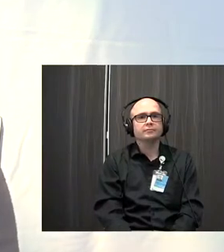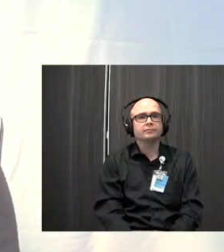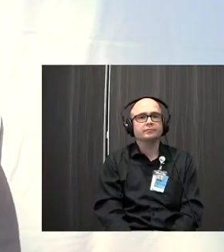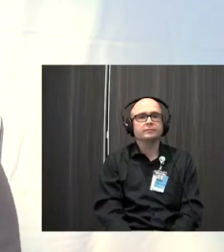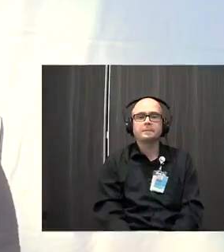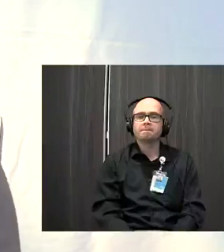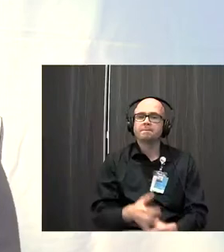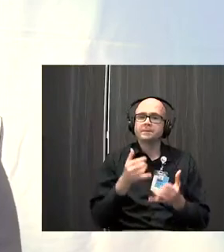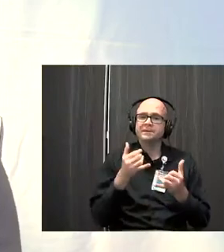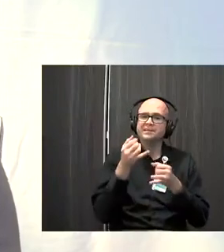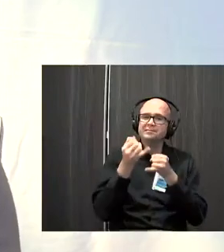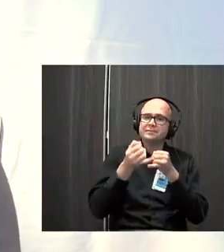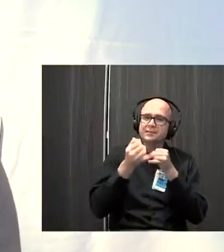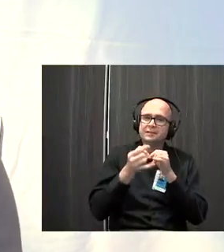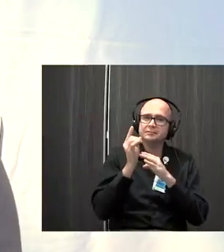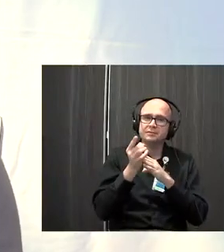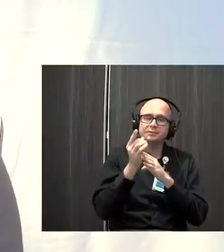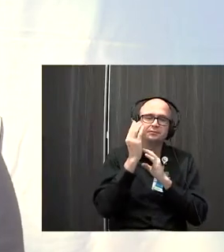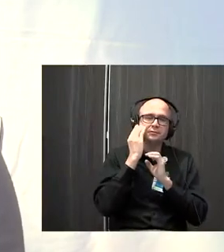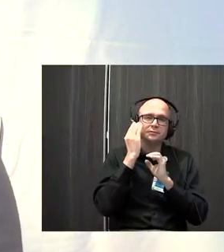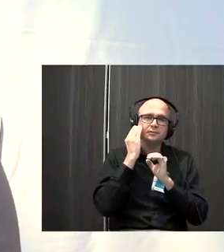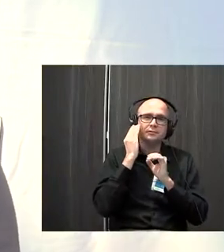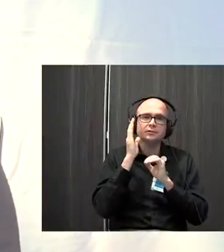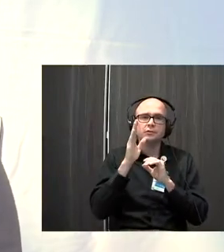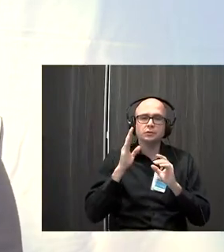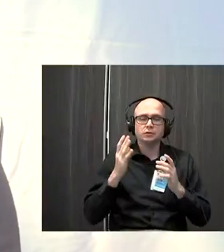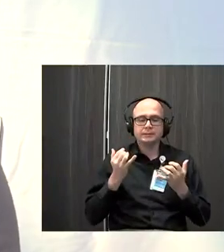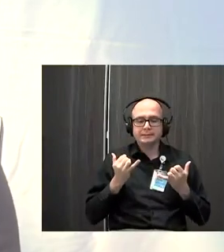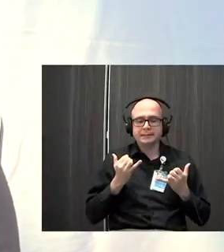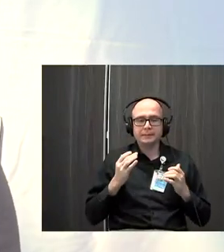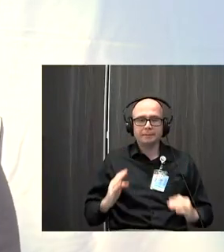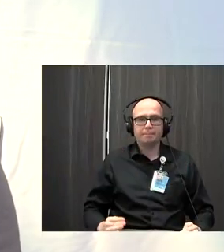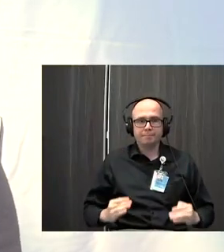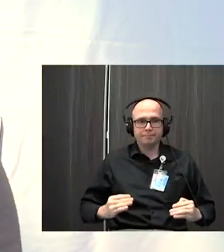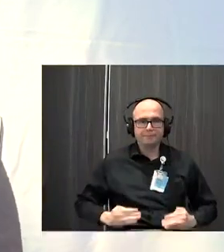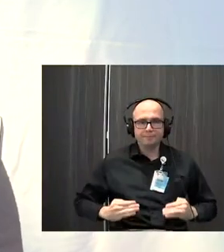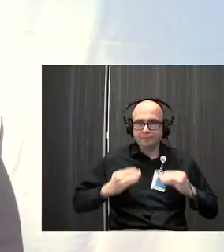And now in this final moment, see if you can become aware of your entire being in this moment.